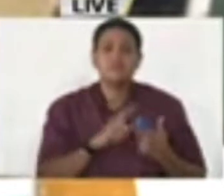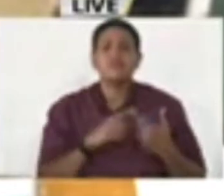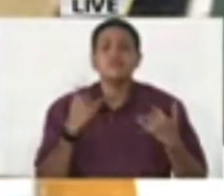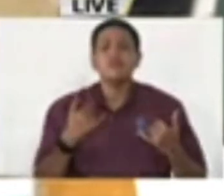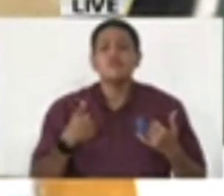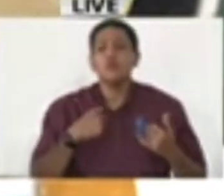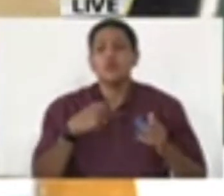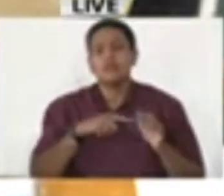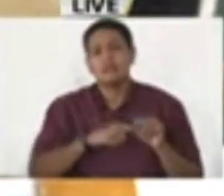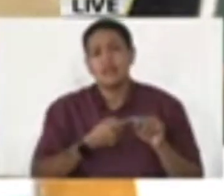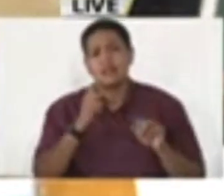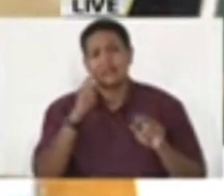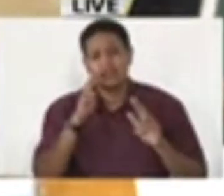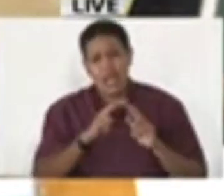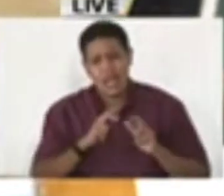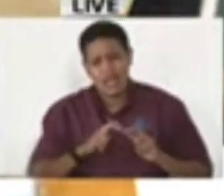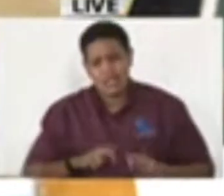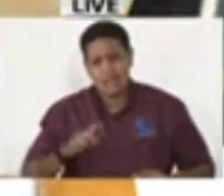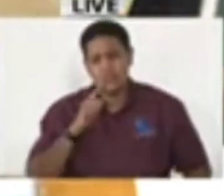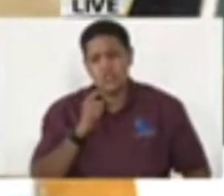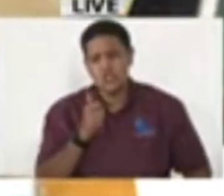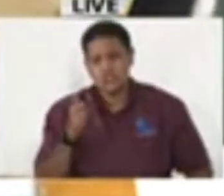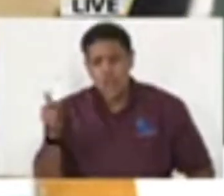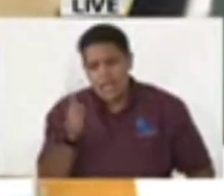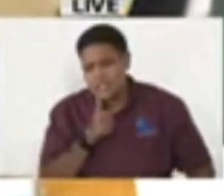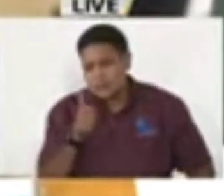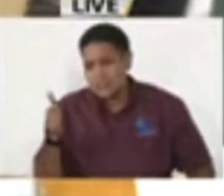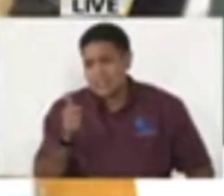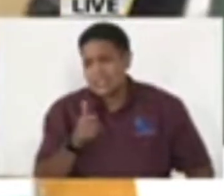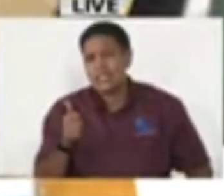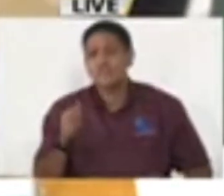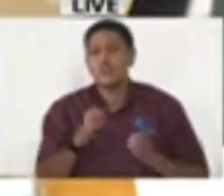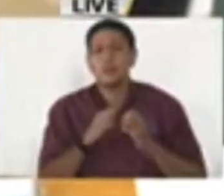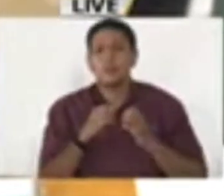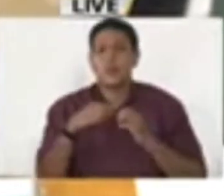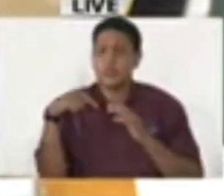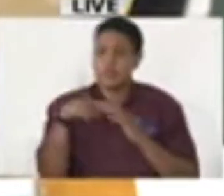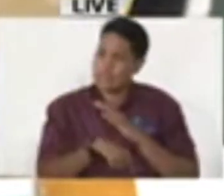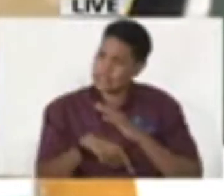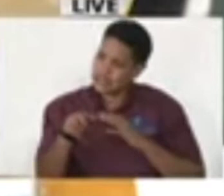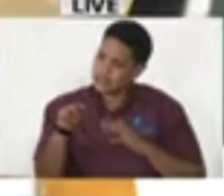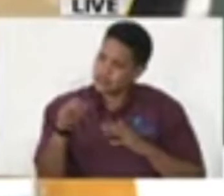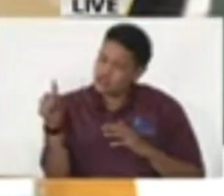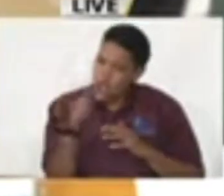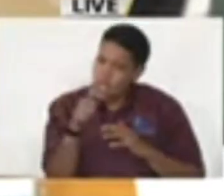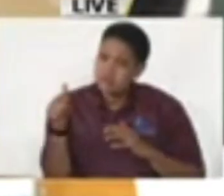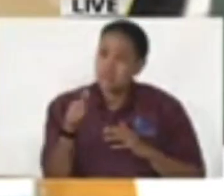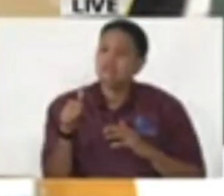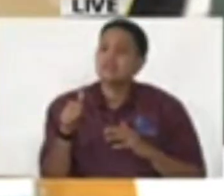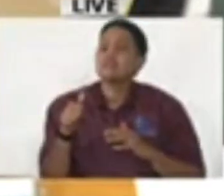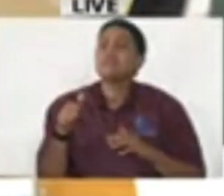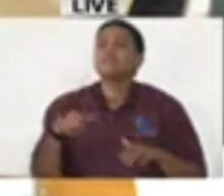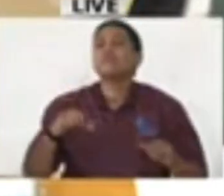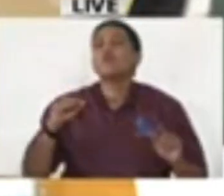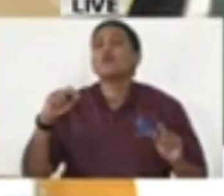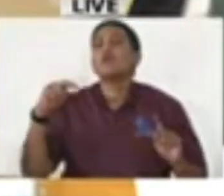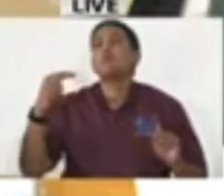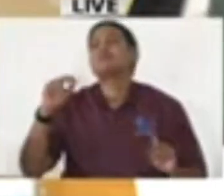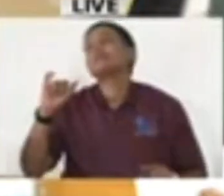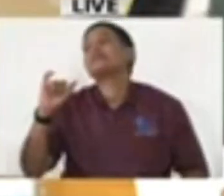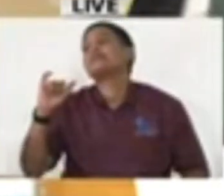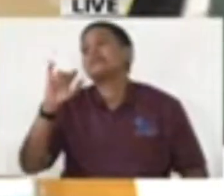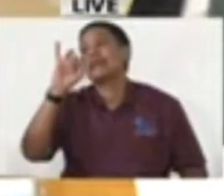starting to examine transportation in greater detail, took the view that